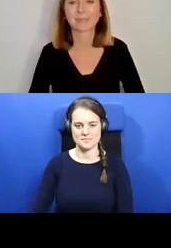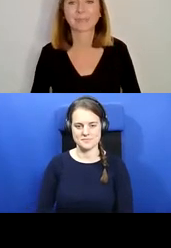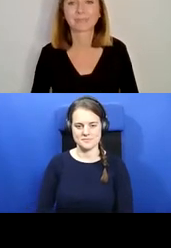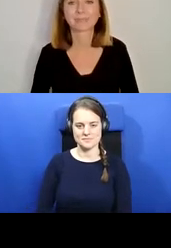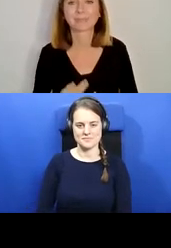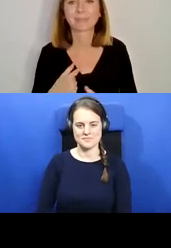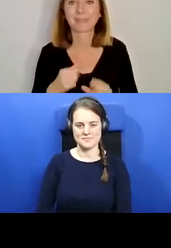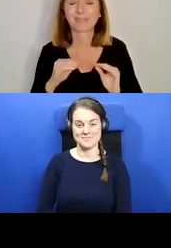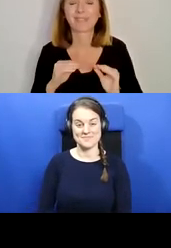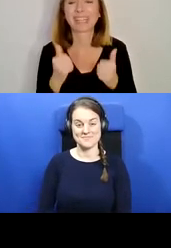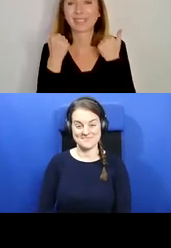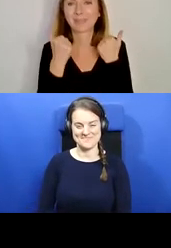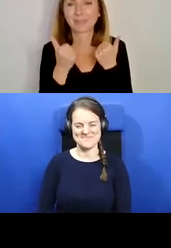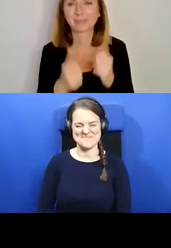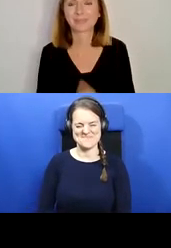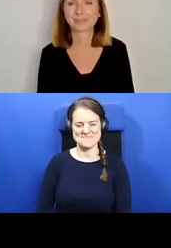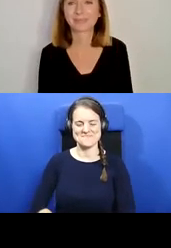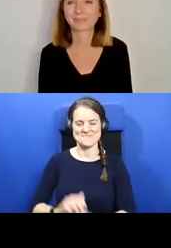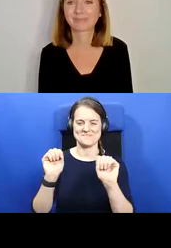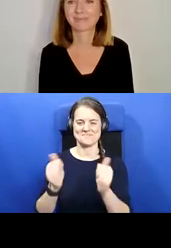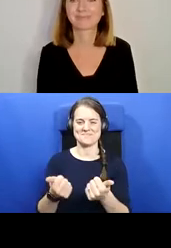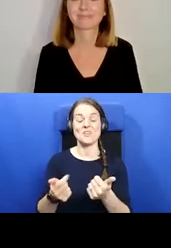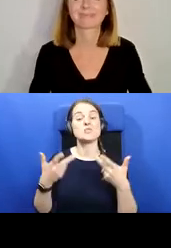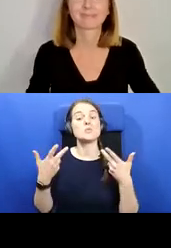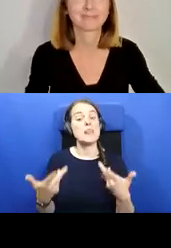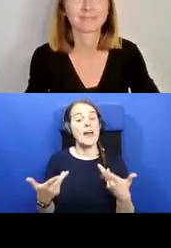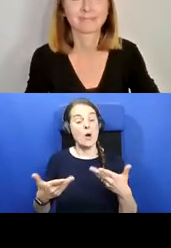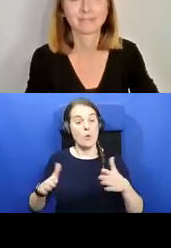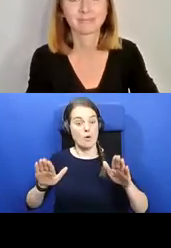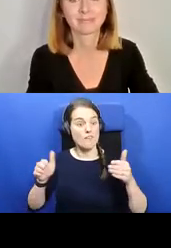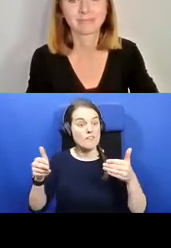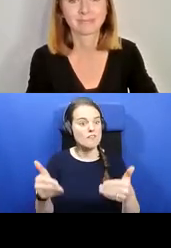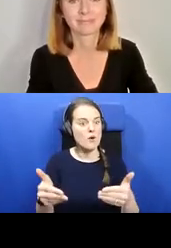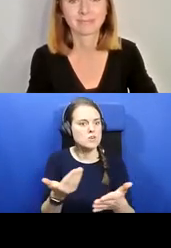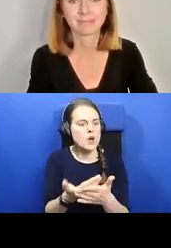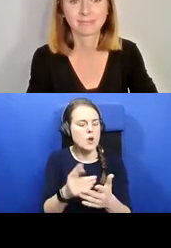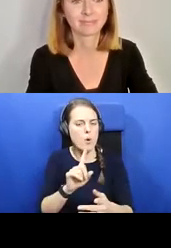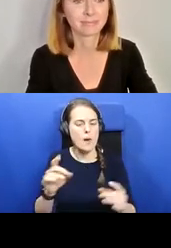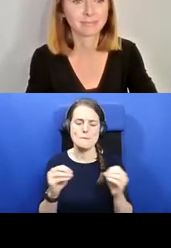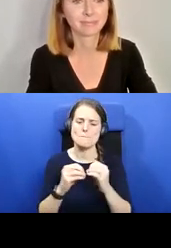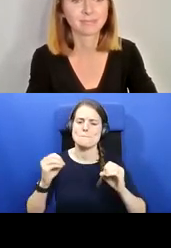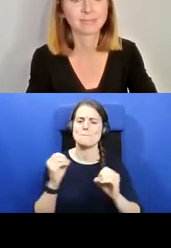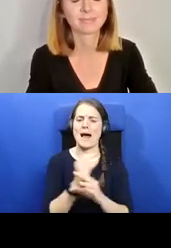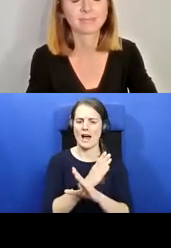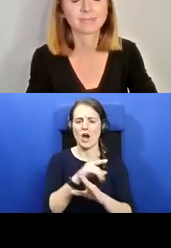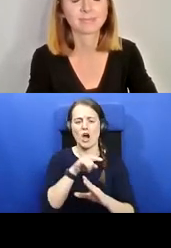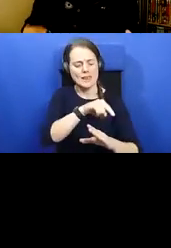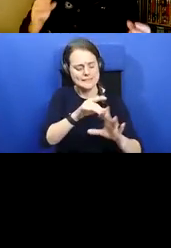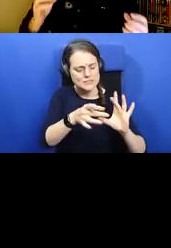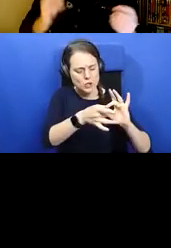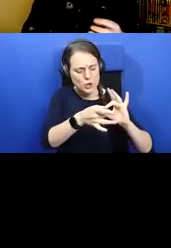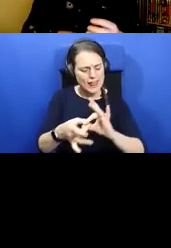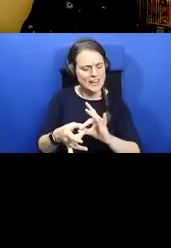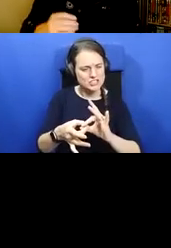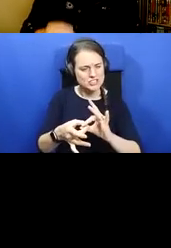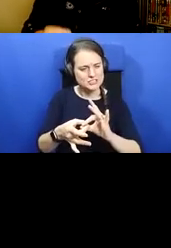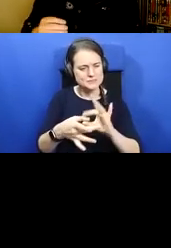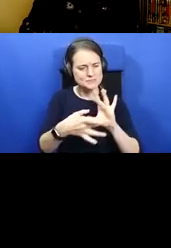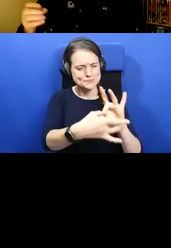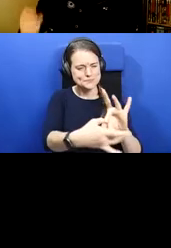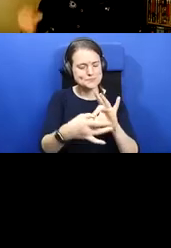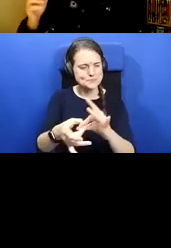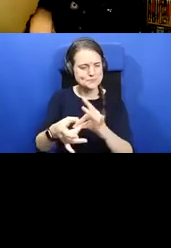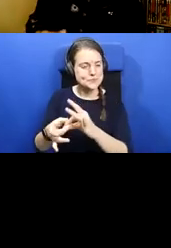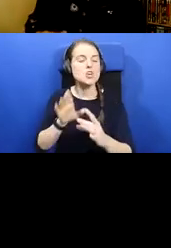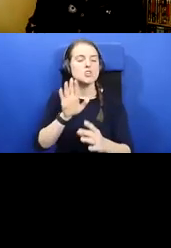What I want to do now is sort of focus in on Bangor and its connections. And I'm going to do a sort of,